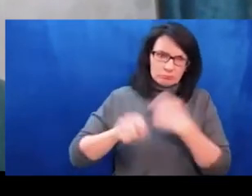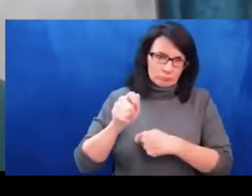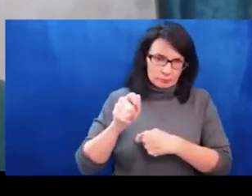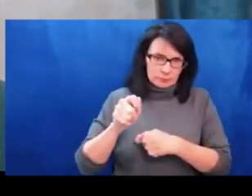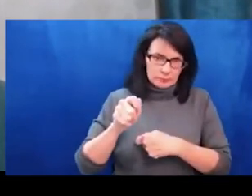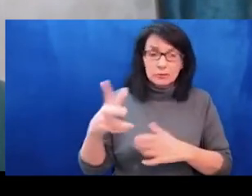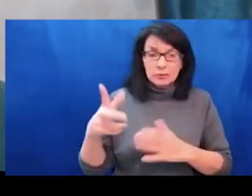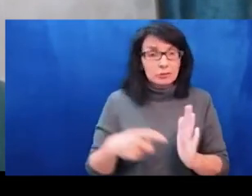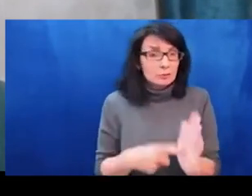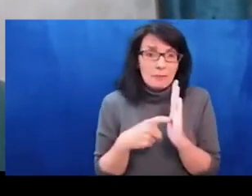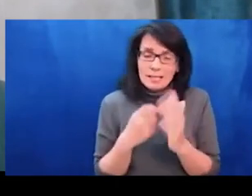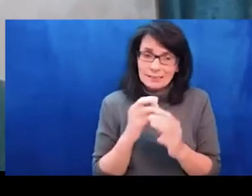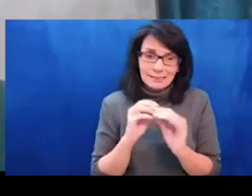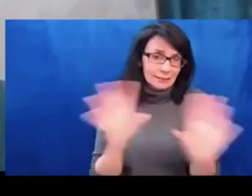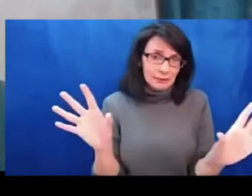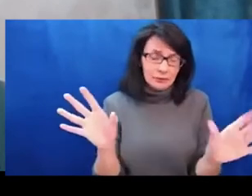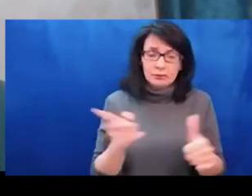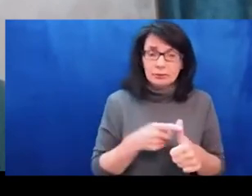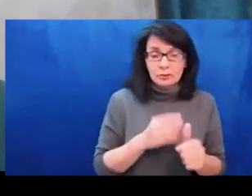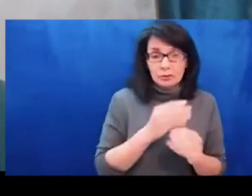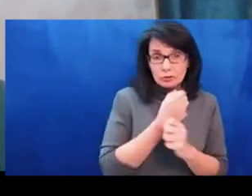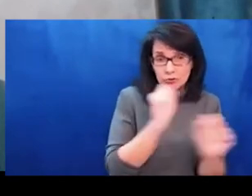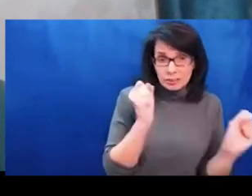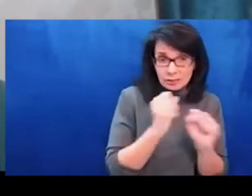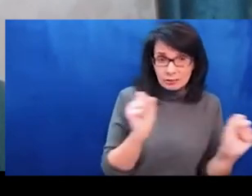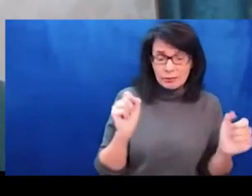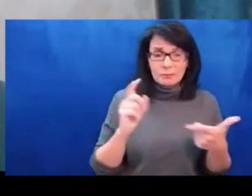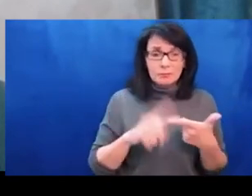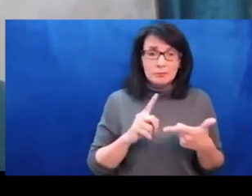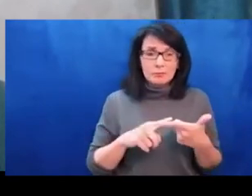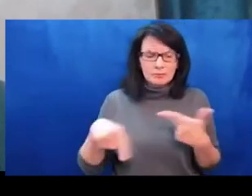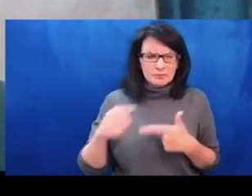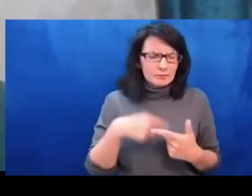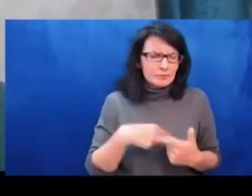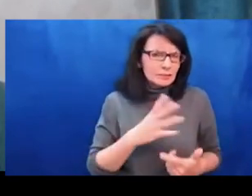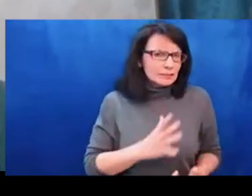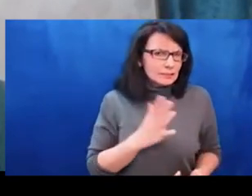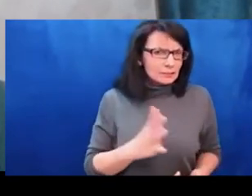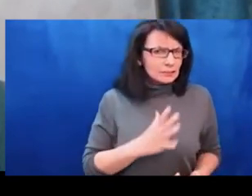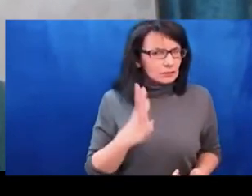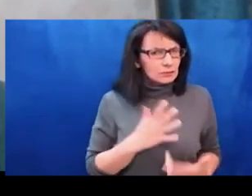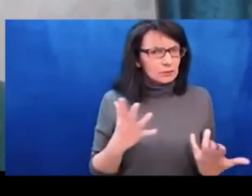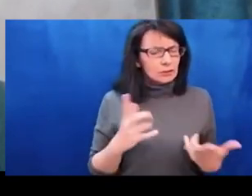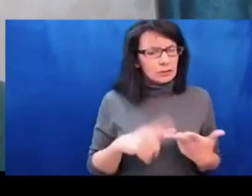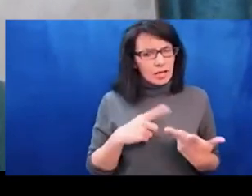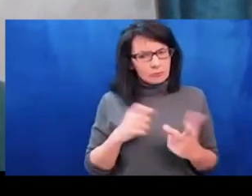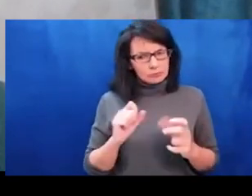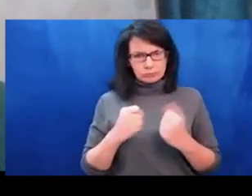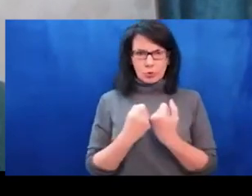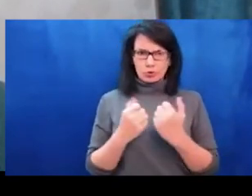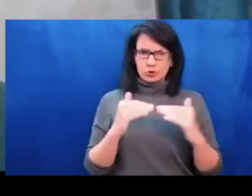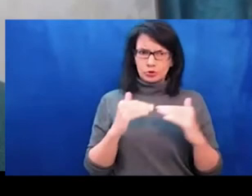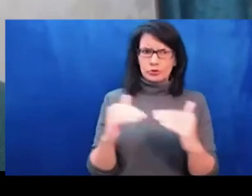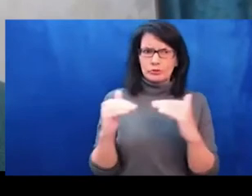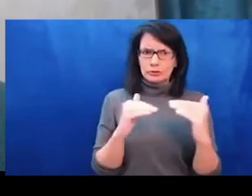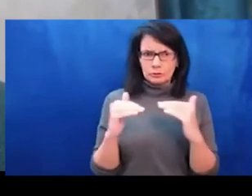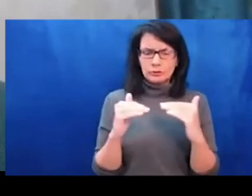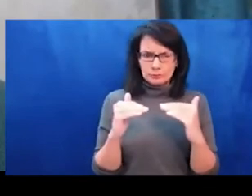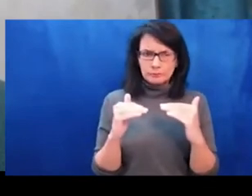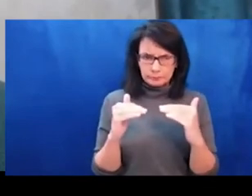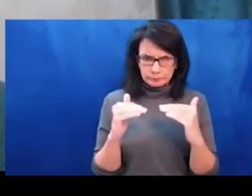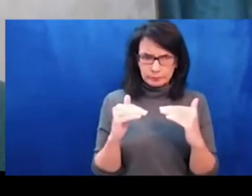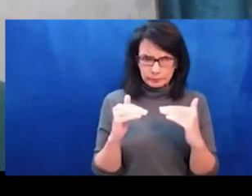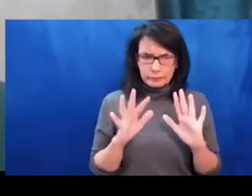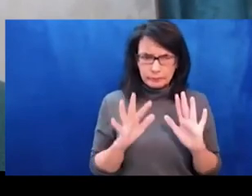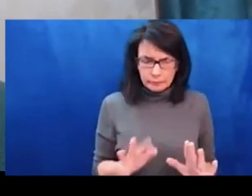starting from Tunis, Libya, Egypt, Bahrain, and Yemen, and elsewhere. dreams of the young people who led these popular and